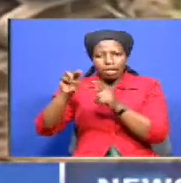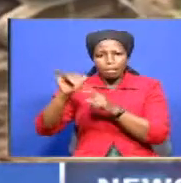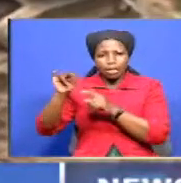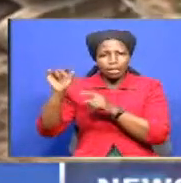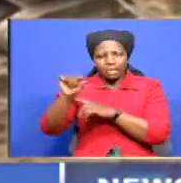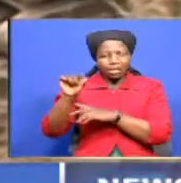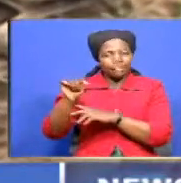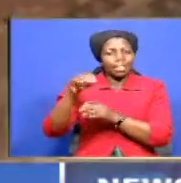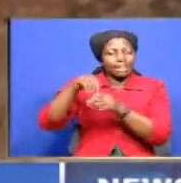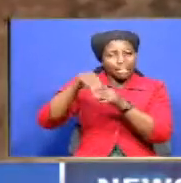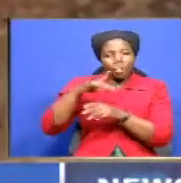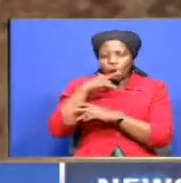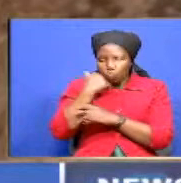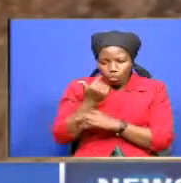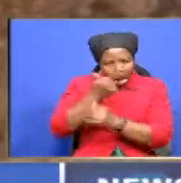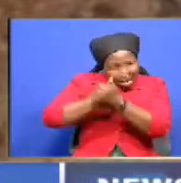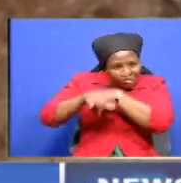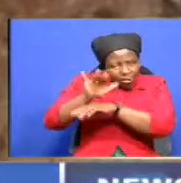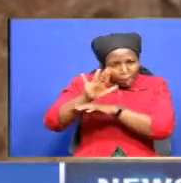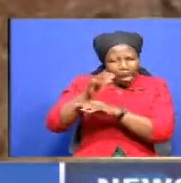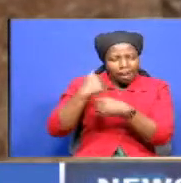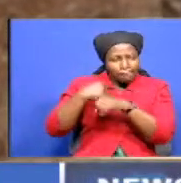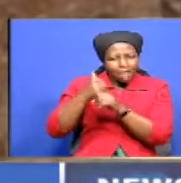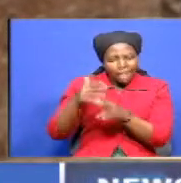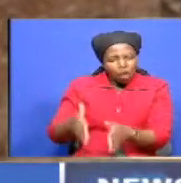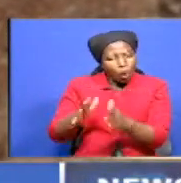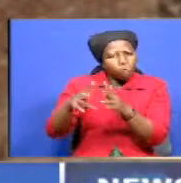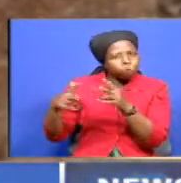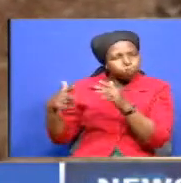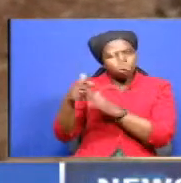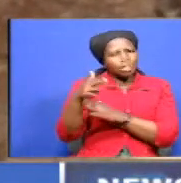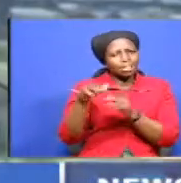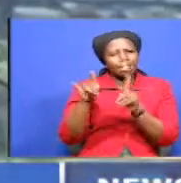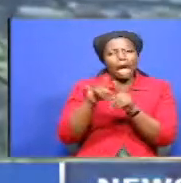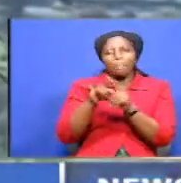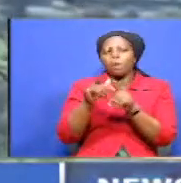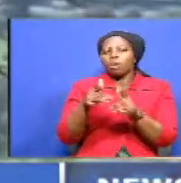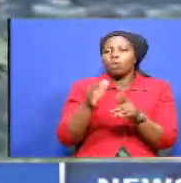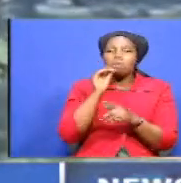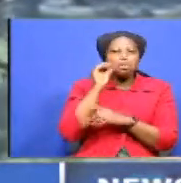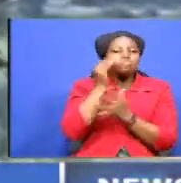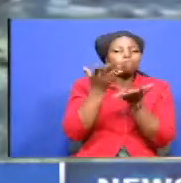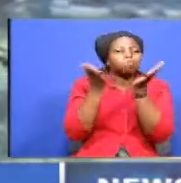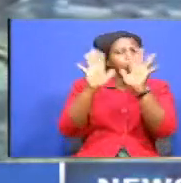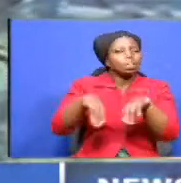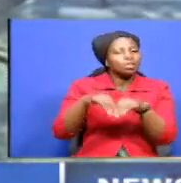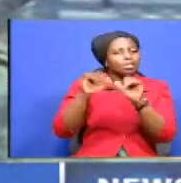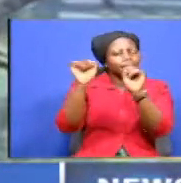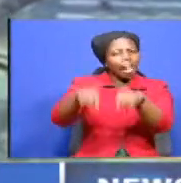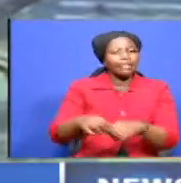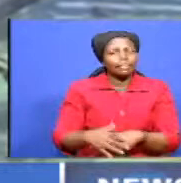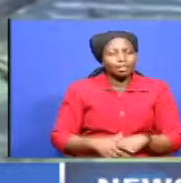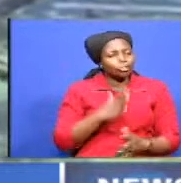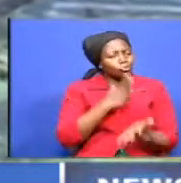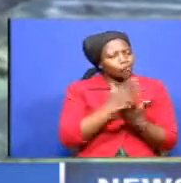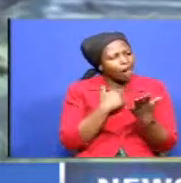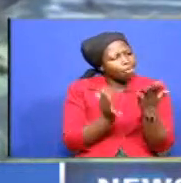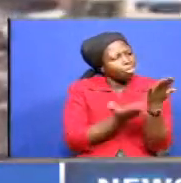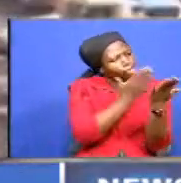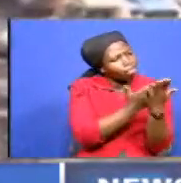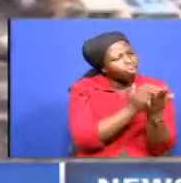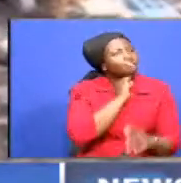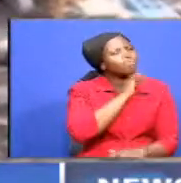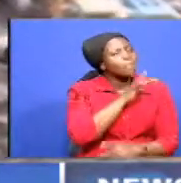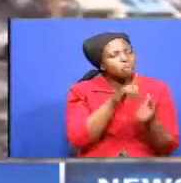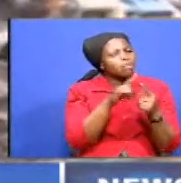on the land has seen the road cut off while their homes are at risk of collapse residents say despite submitting the reservations to relevant authorities